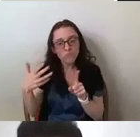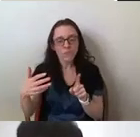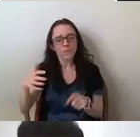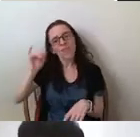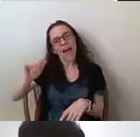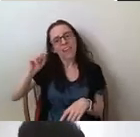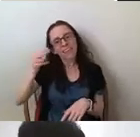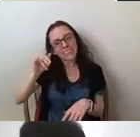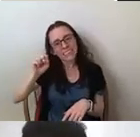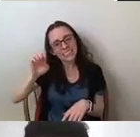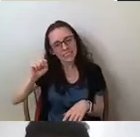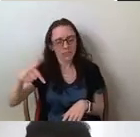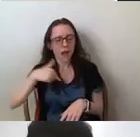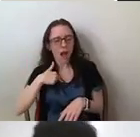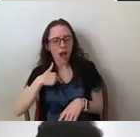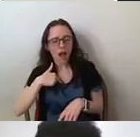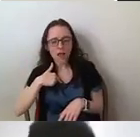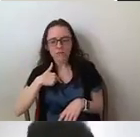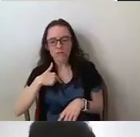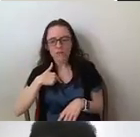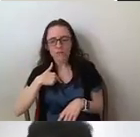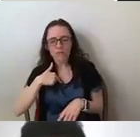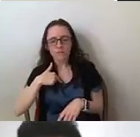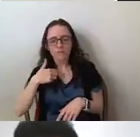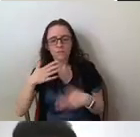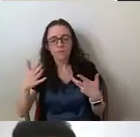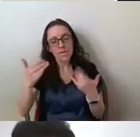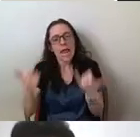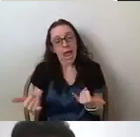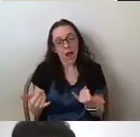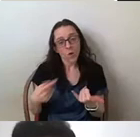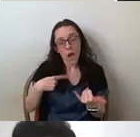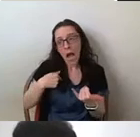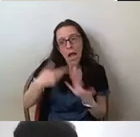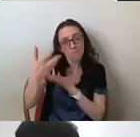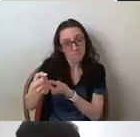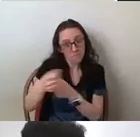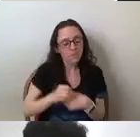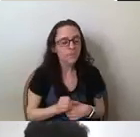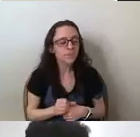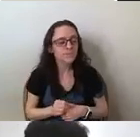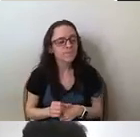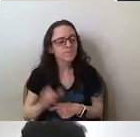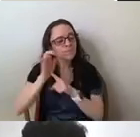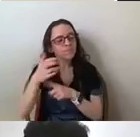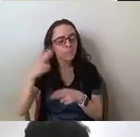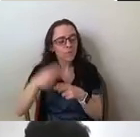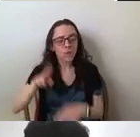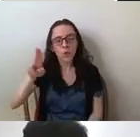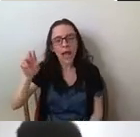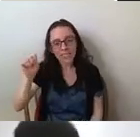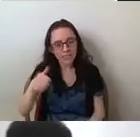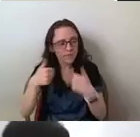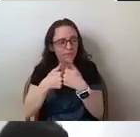I've come to believe is a case called USV Florida East Coast